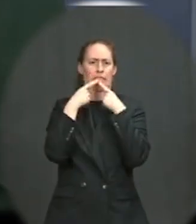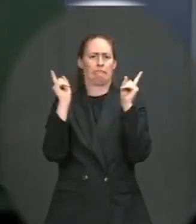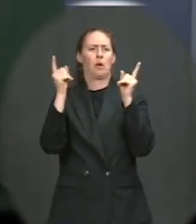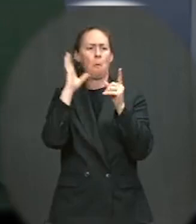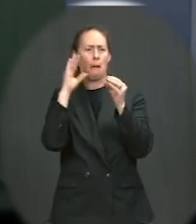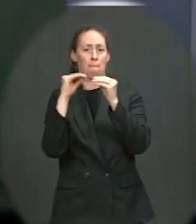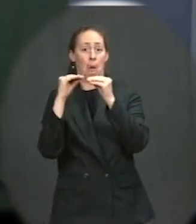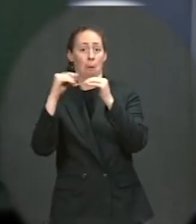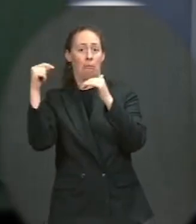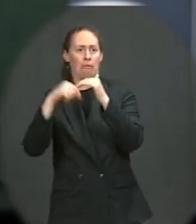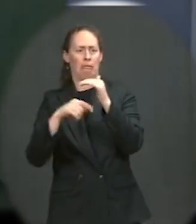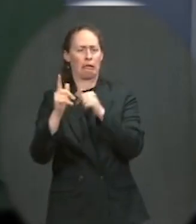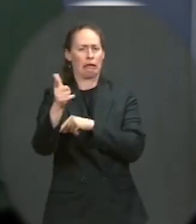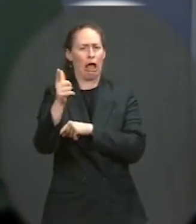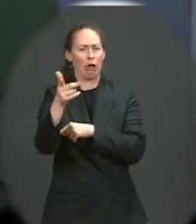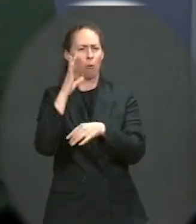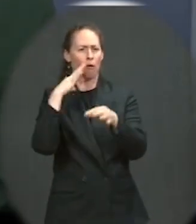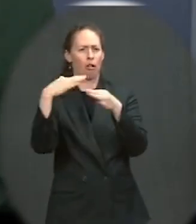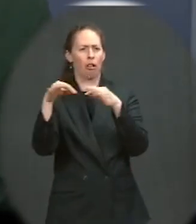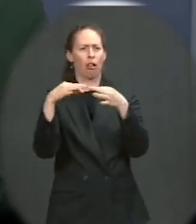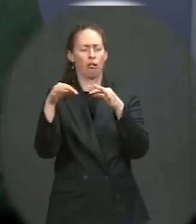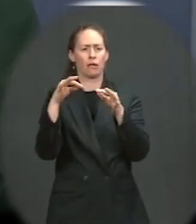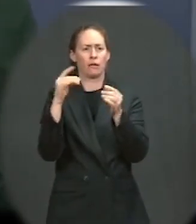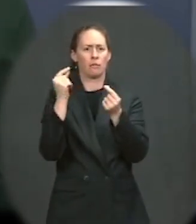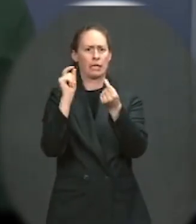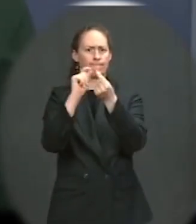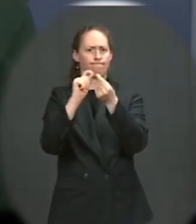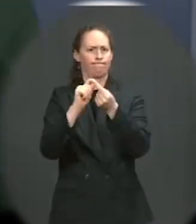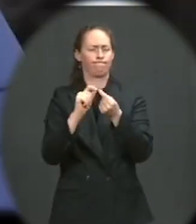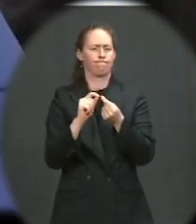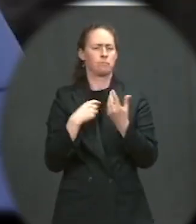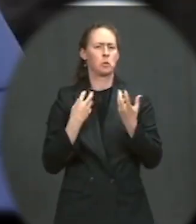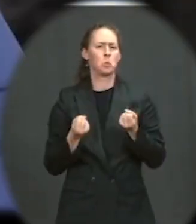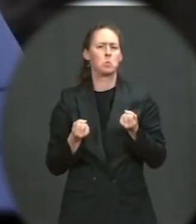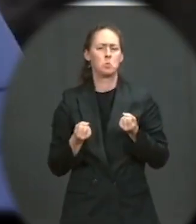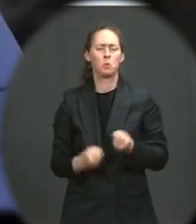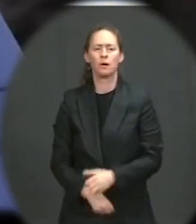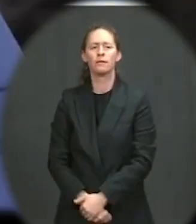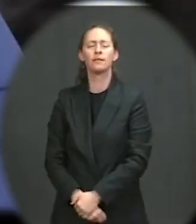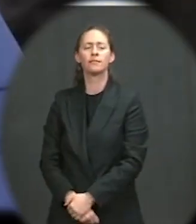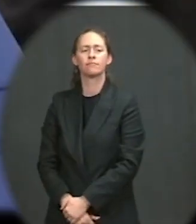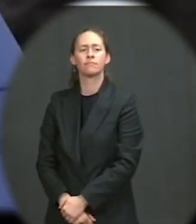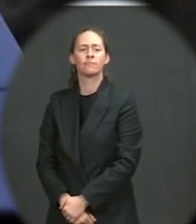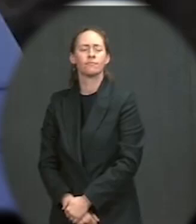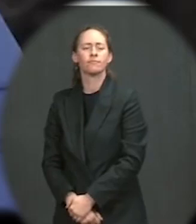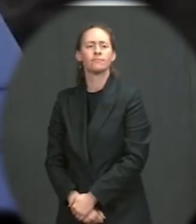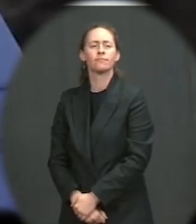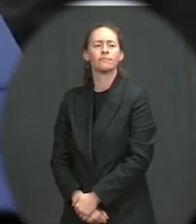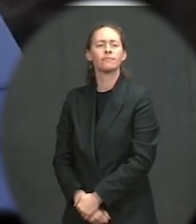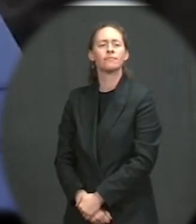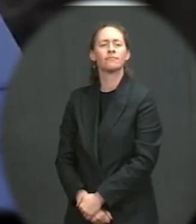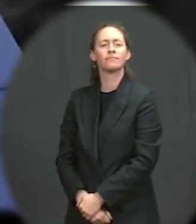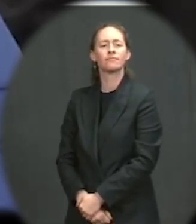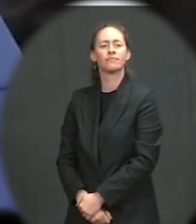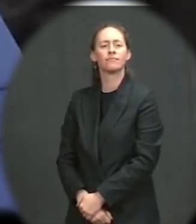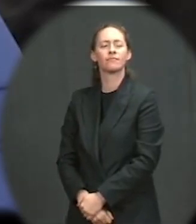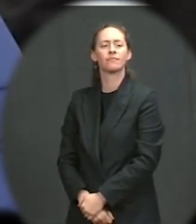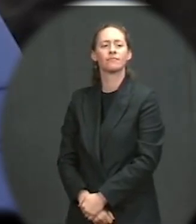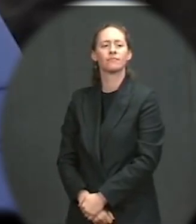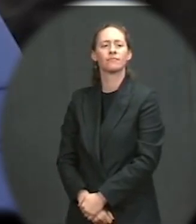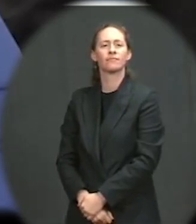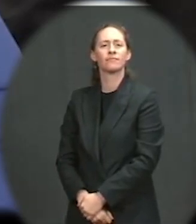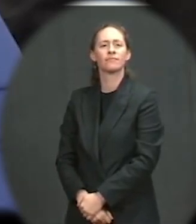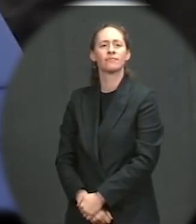particular moment on what she'll be doing specifically there. And then can you tell us a little bit more about this decision for the U.S. to seize website